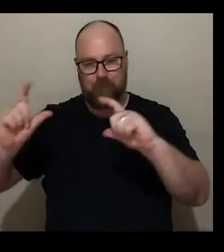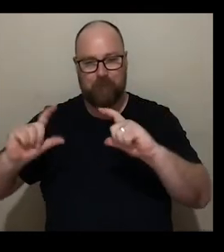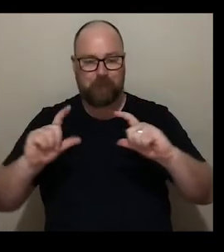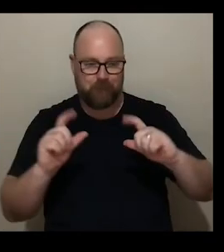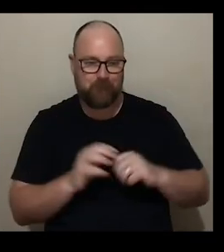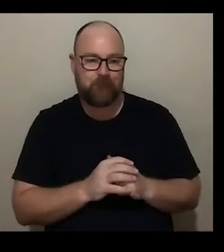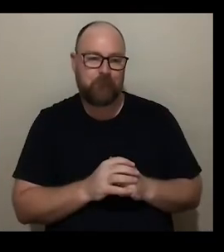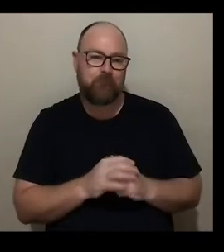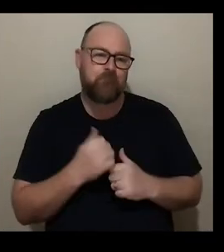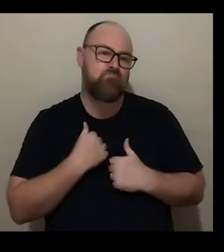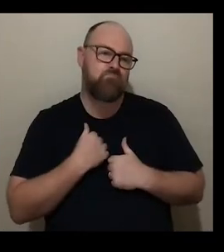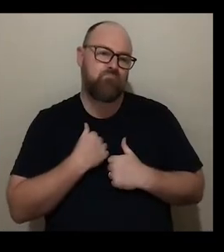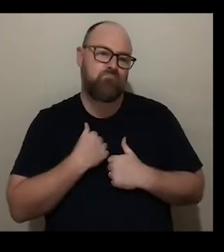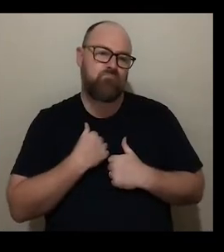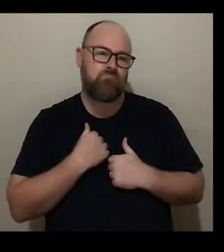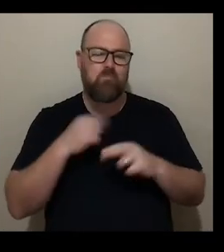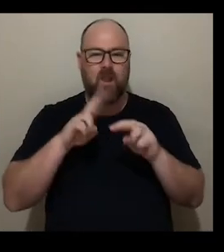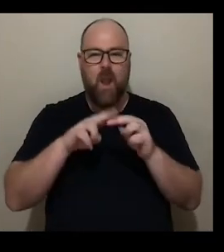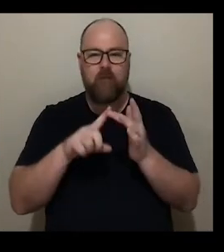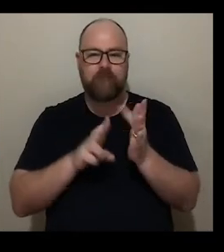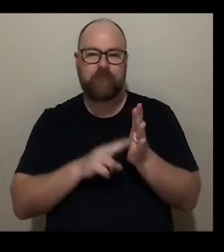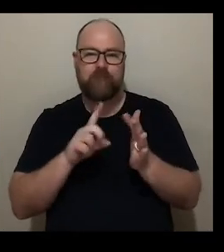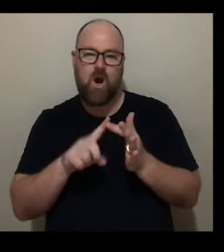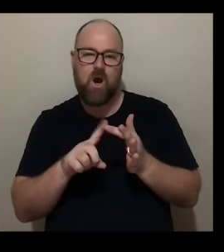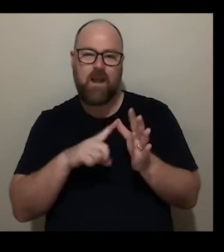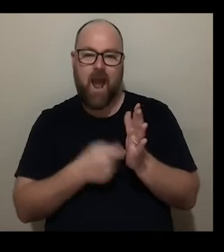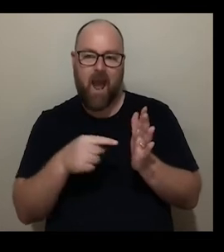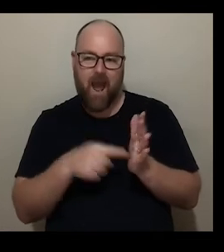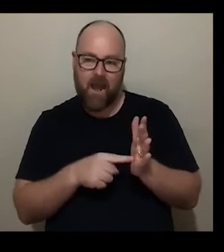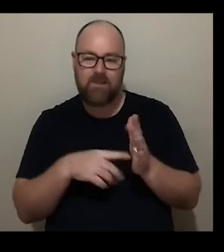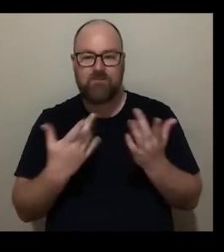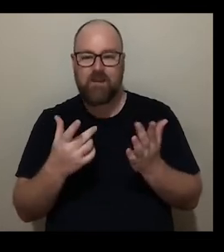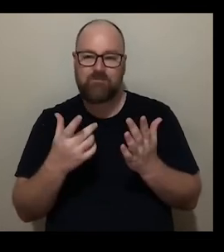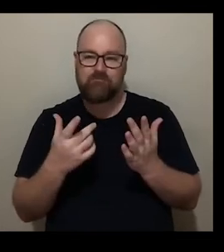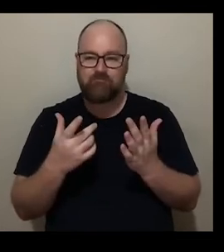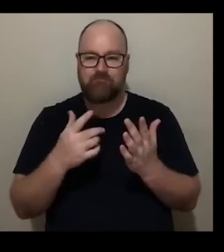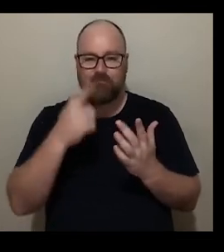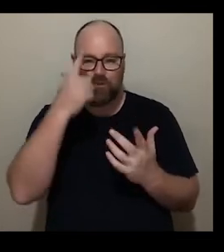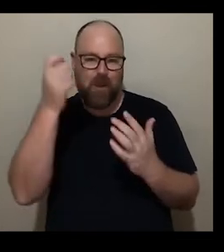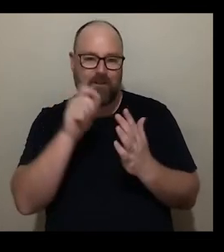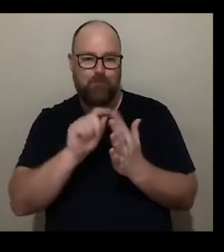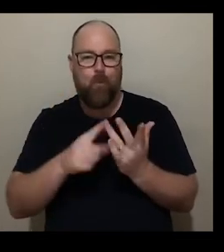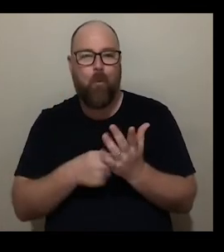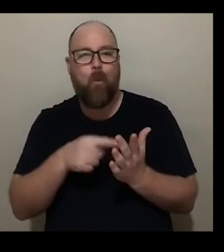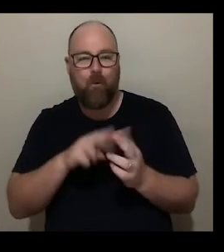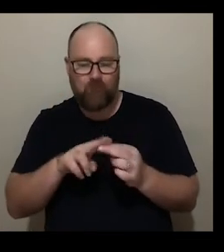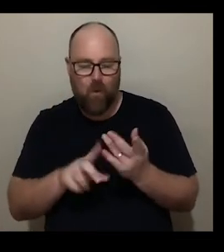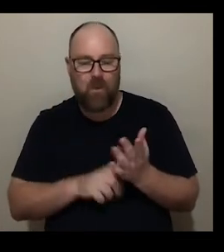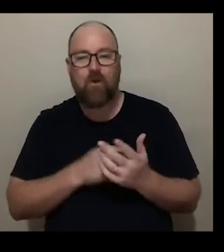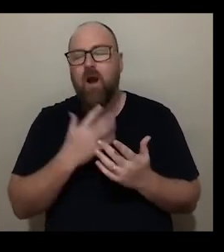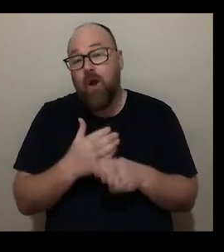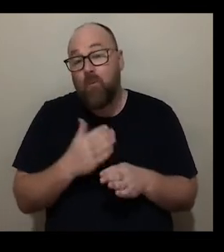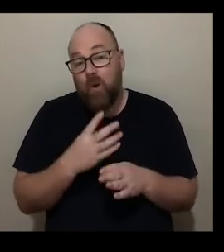I'd call myself a fine art stroke creative portrait photographer and I do a lot of work around mental health